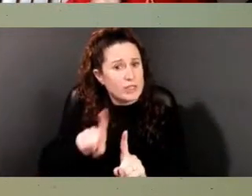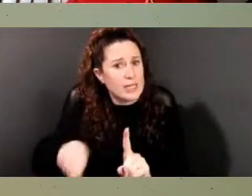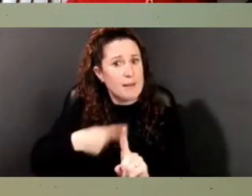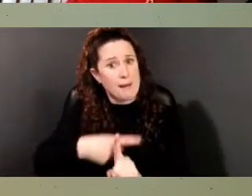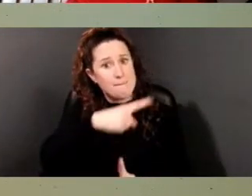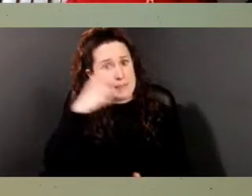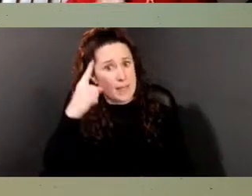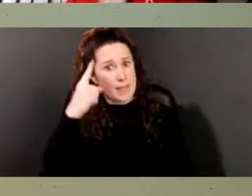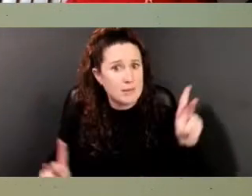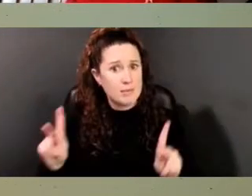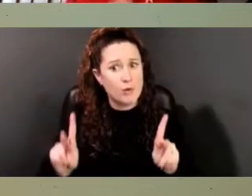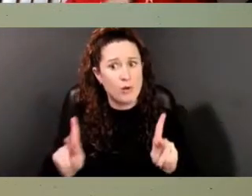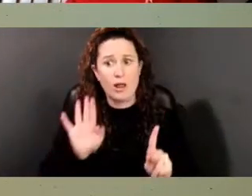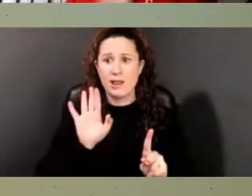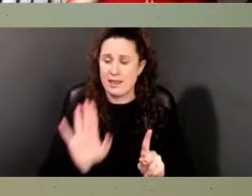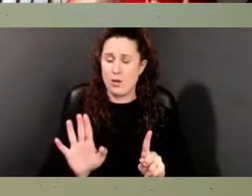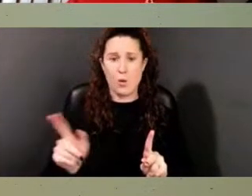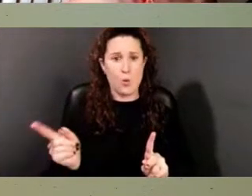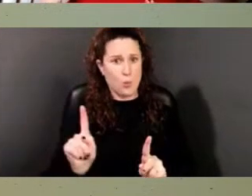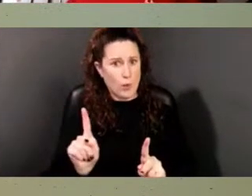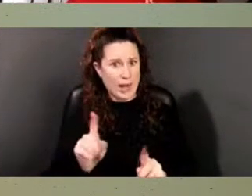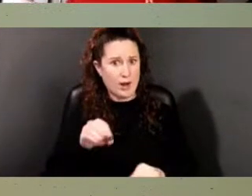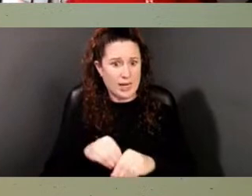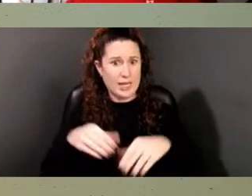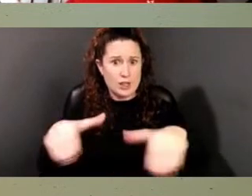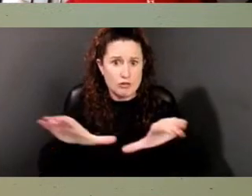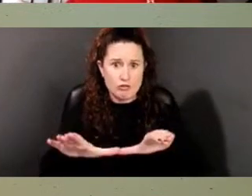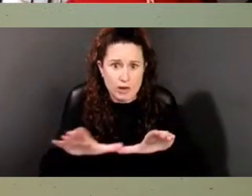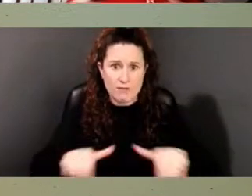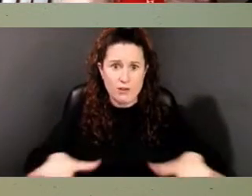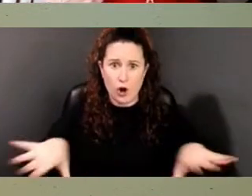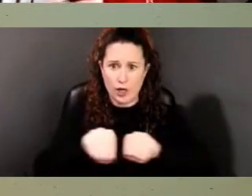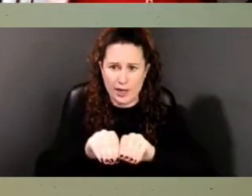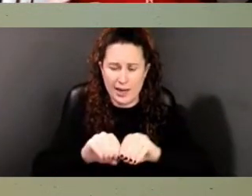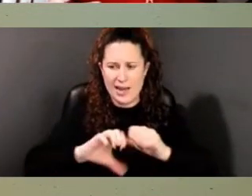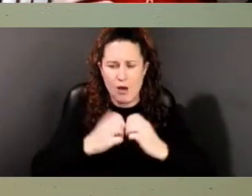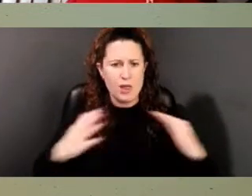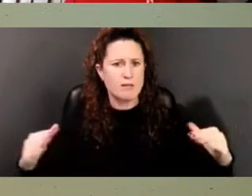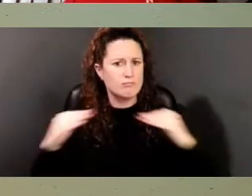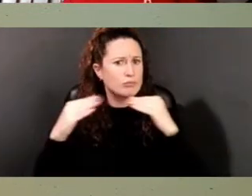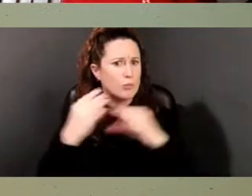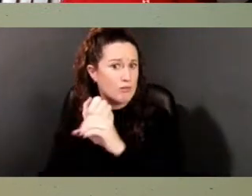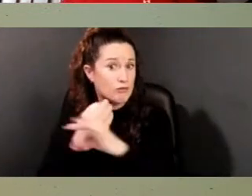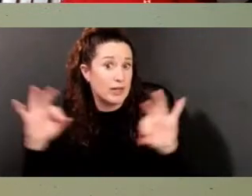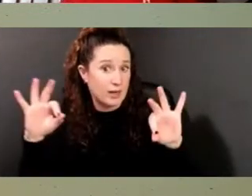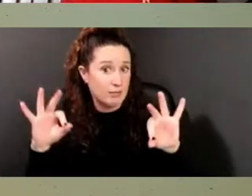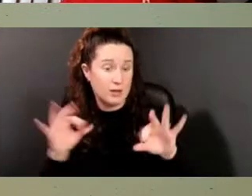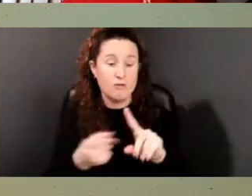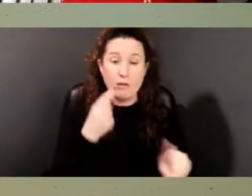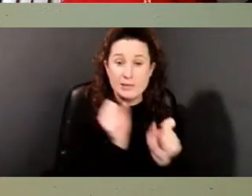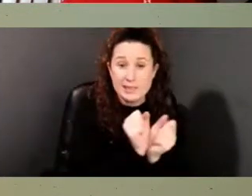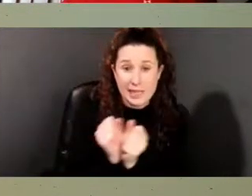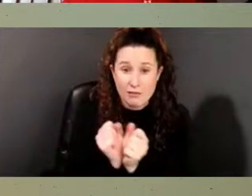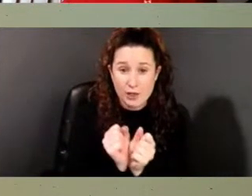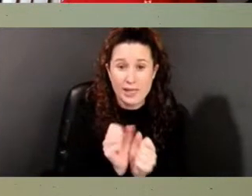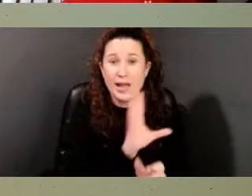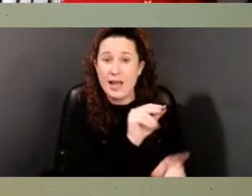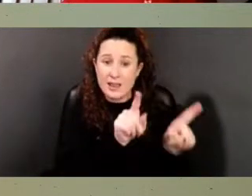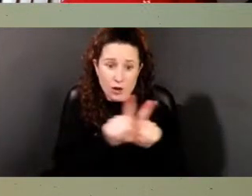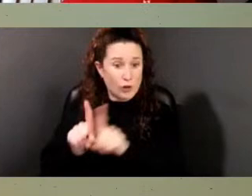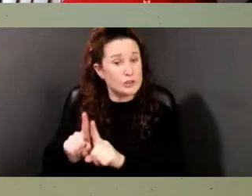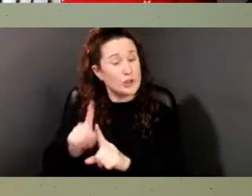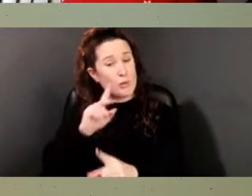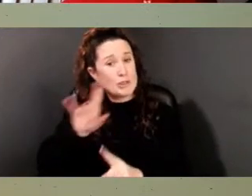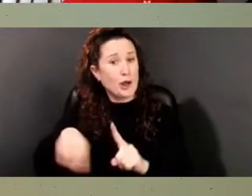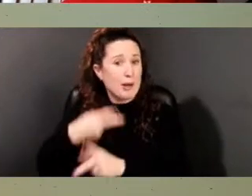the graveyard as a space to fight for freedom, right, to resist slavery. And we're talking about preservation,